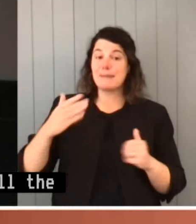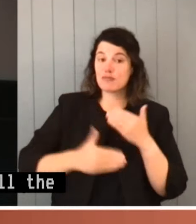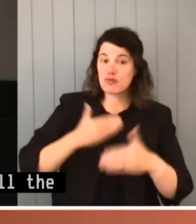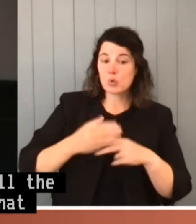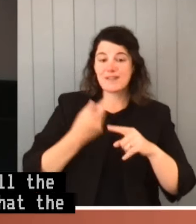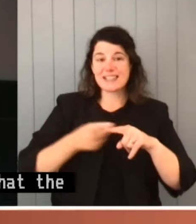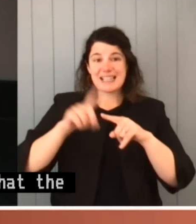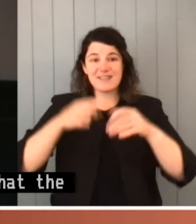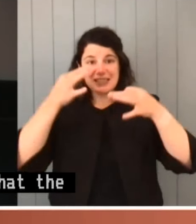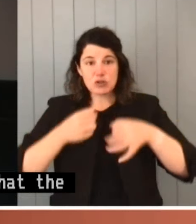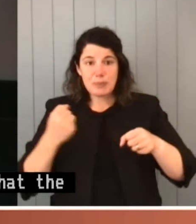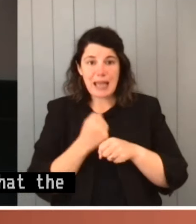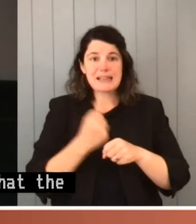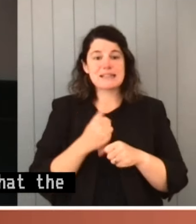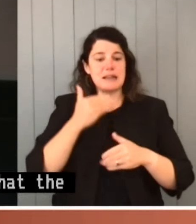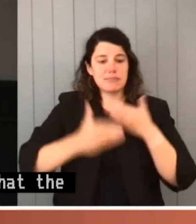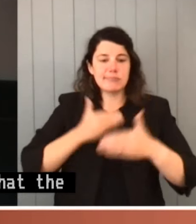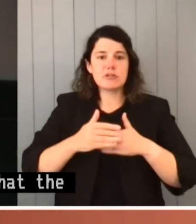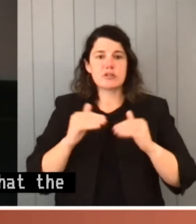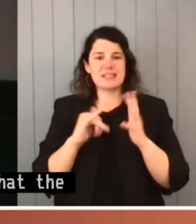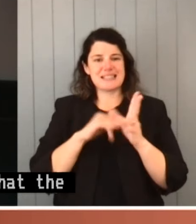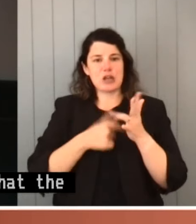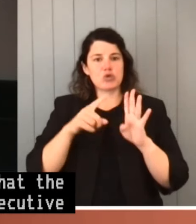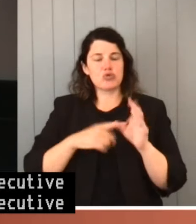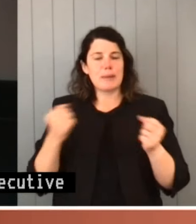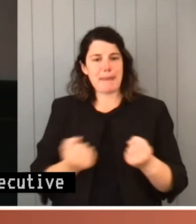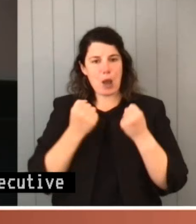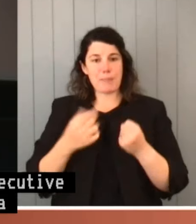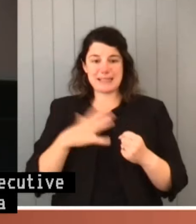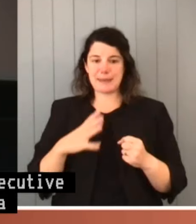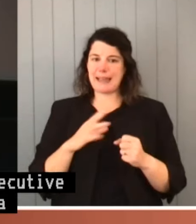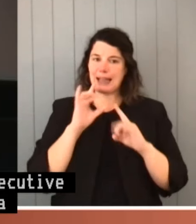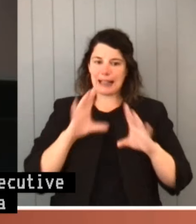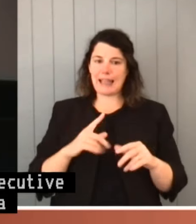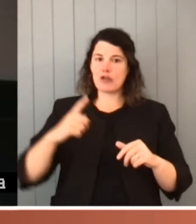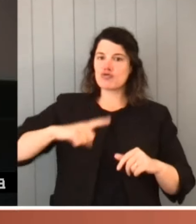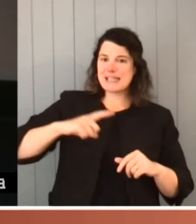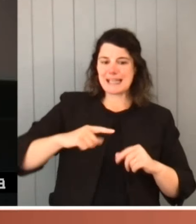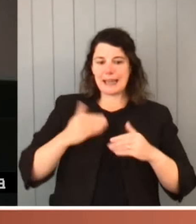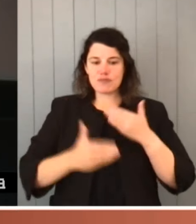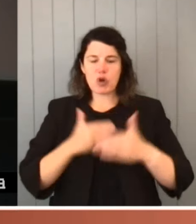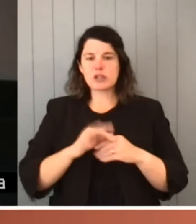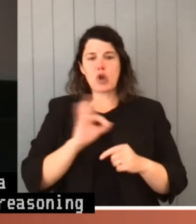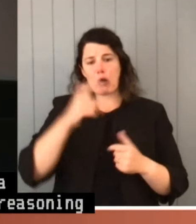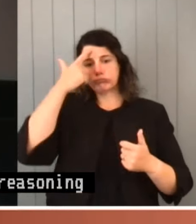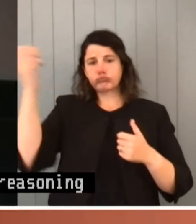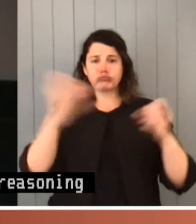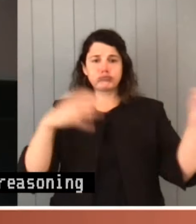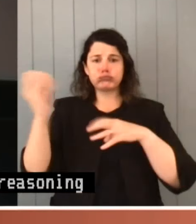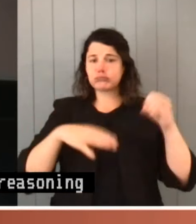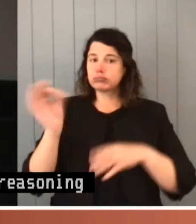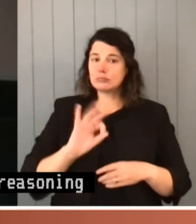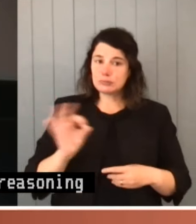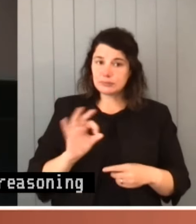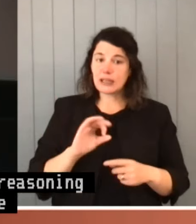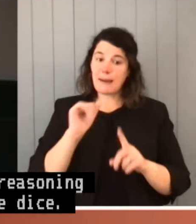exercising a statutory power must be a reasoning process, not a throw of the dice. It must be consistent with a statutory purpose